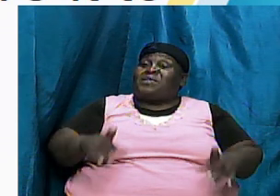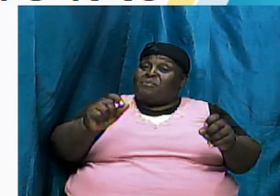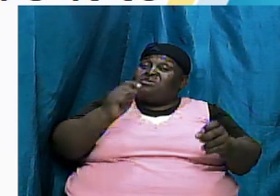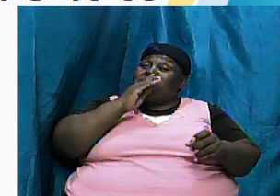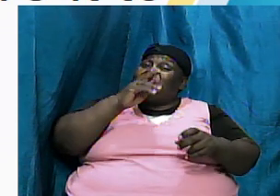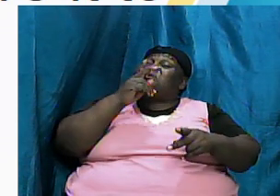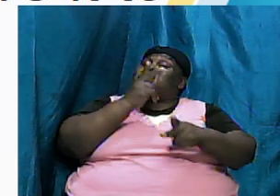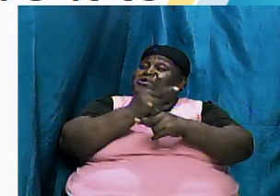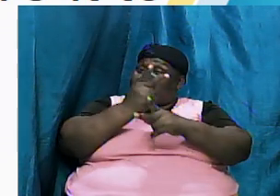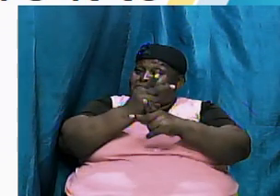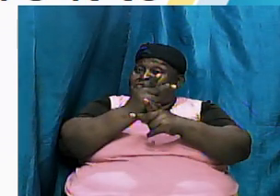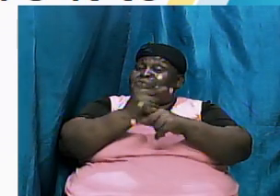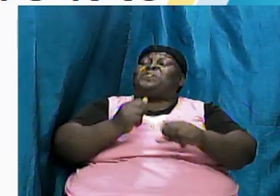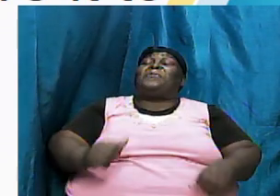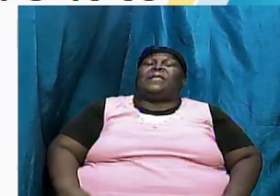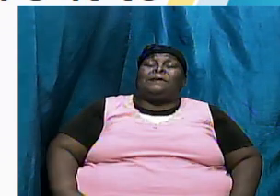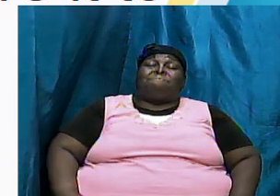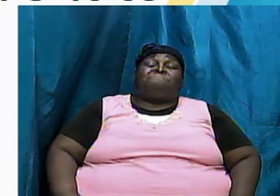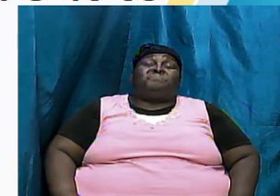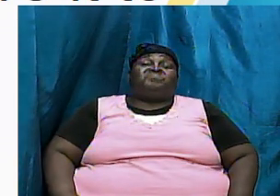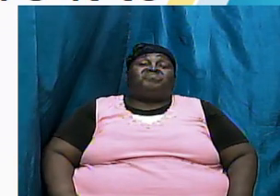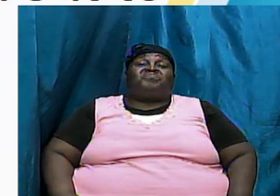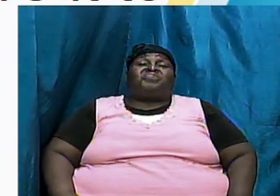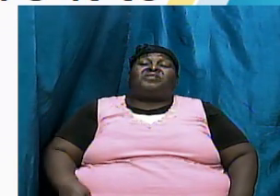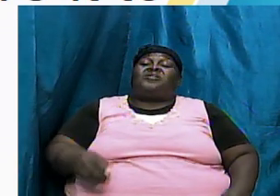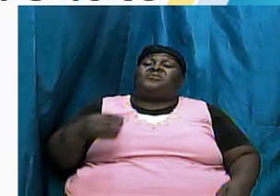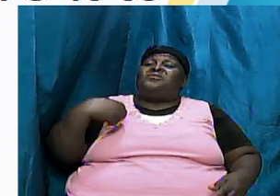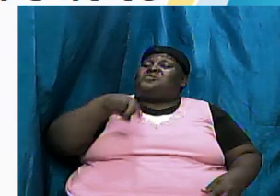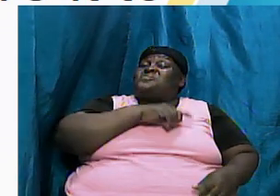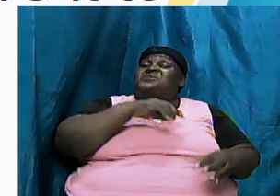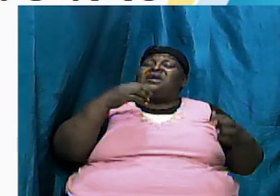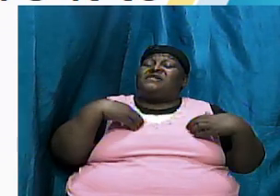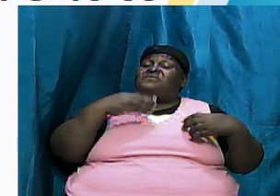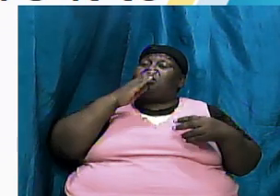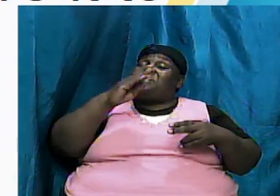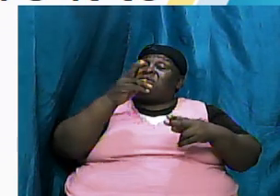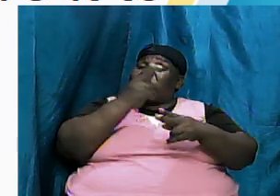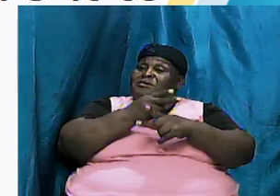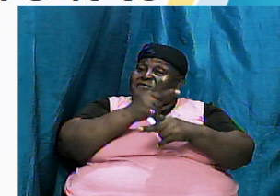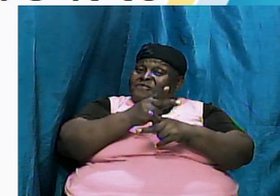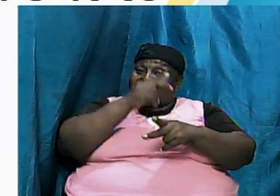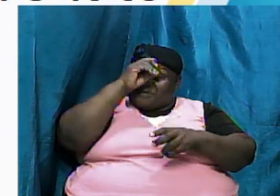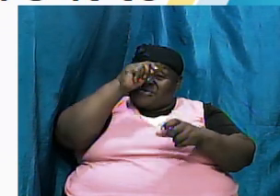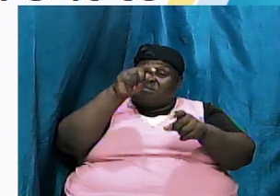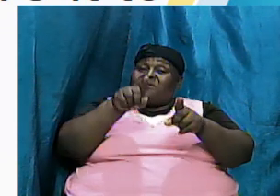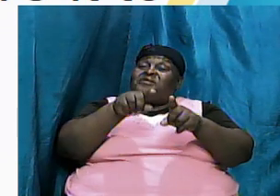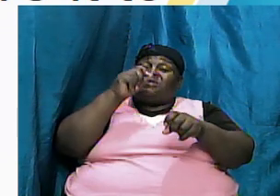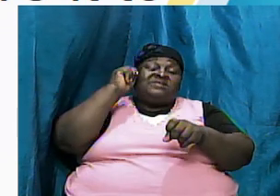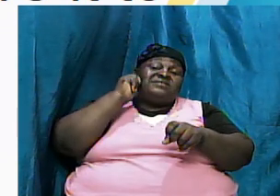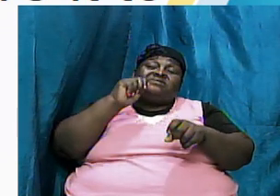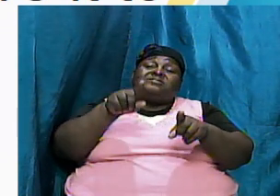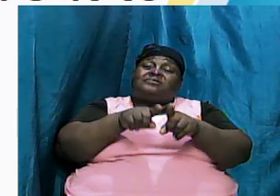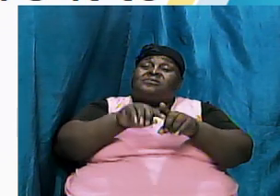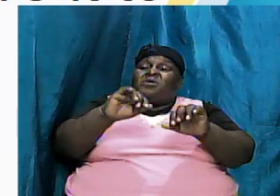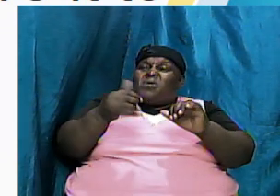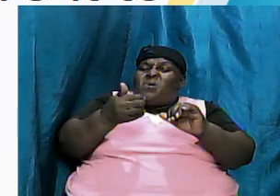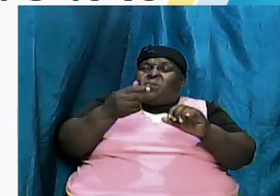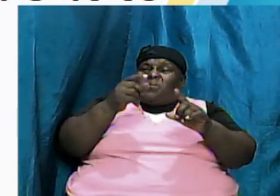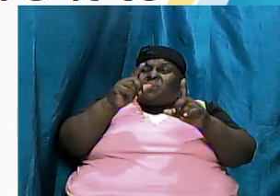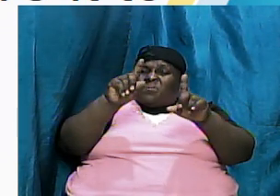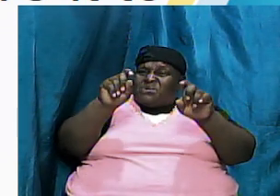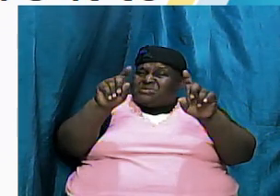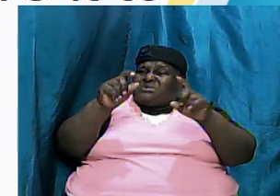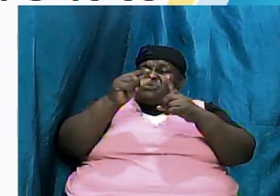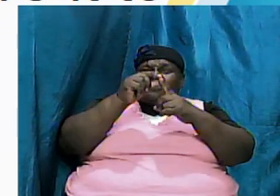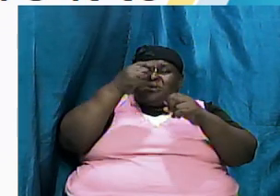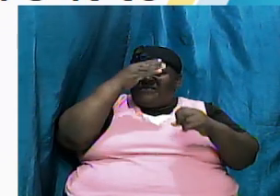in this but I still have to just make the statement we have to be careful brothers and sisters how we question the word of